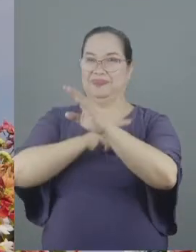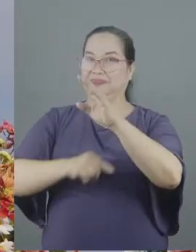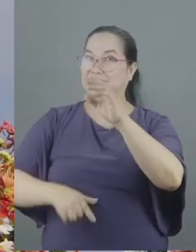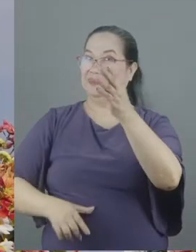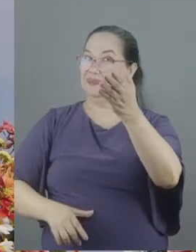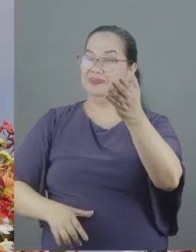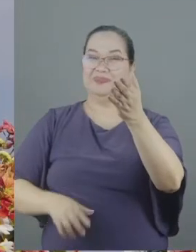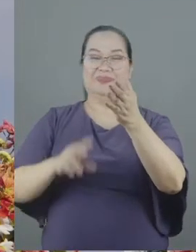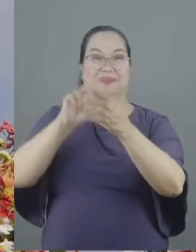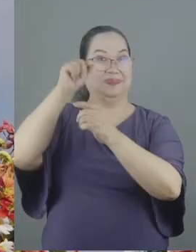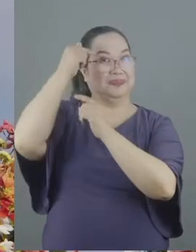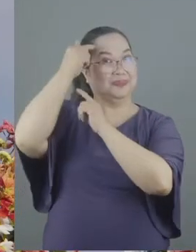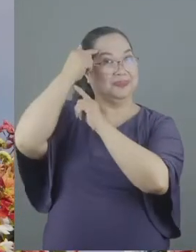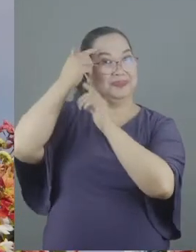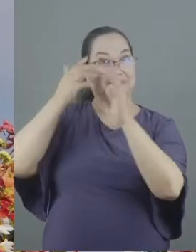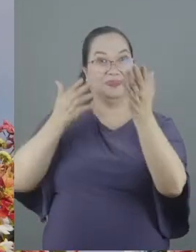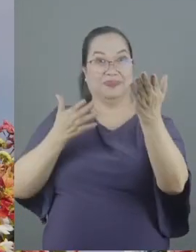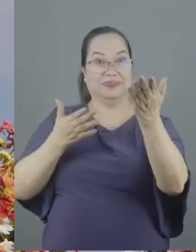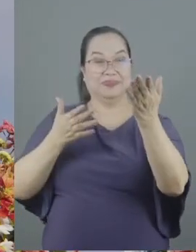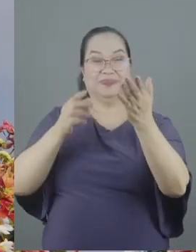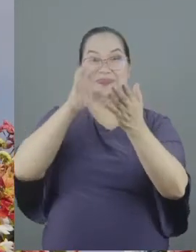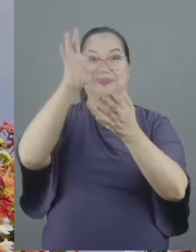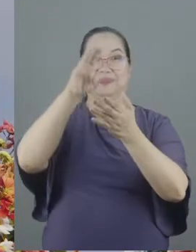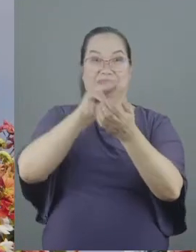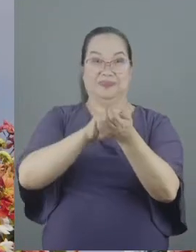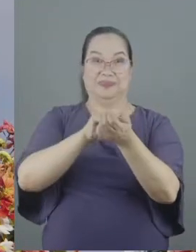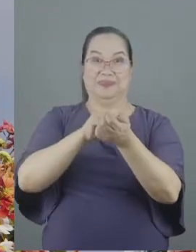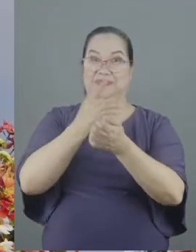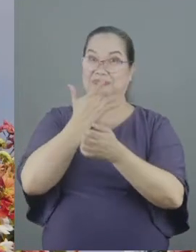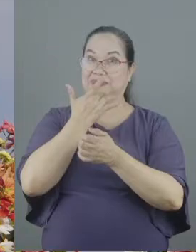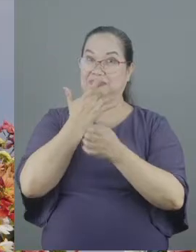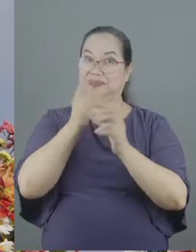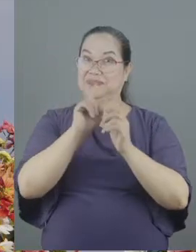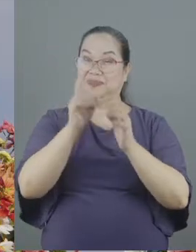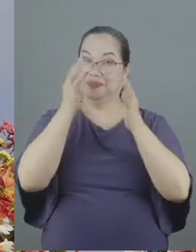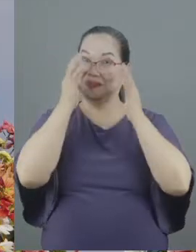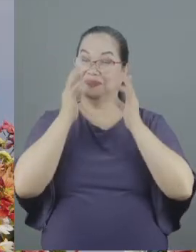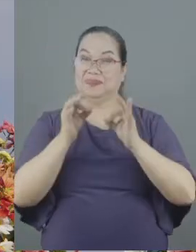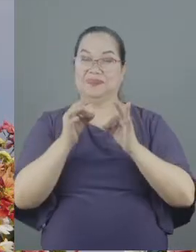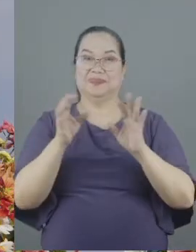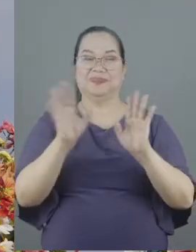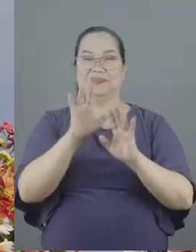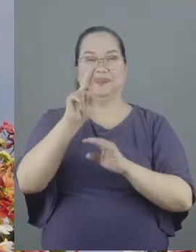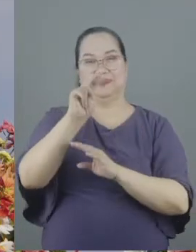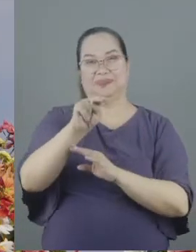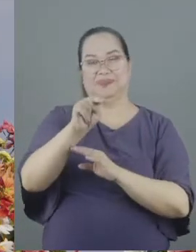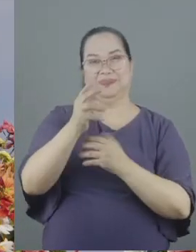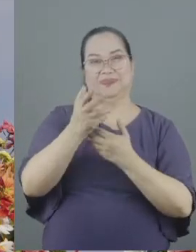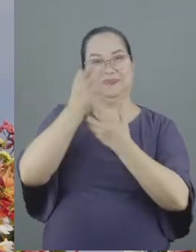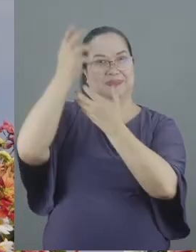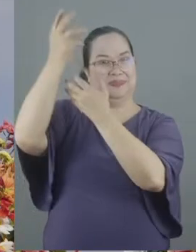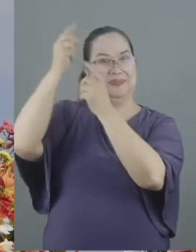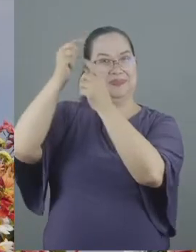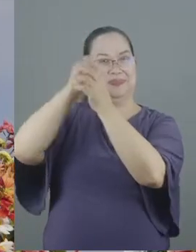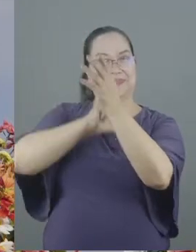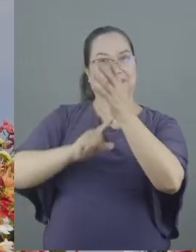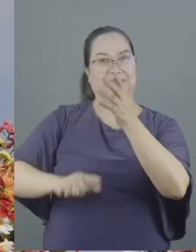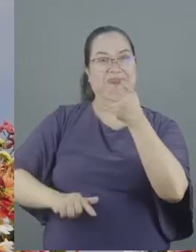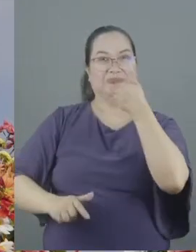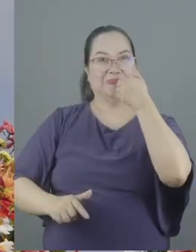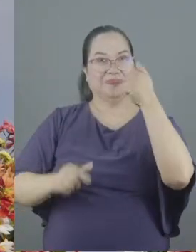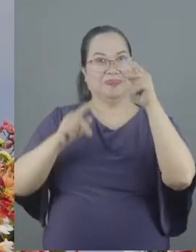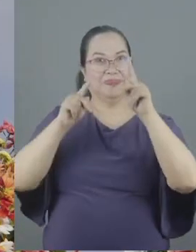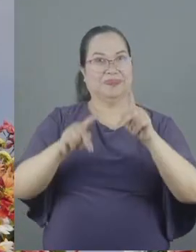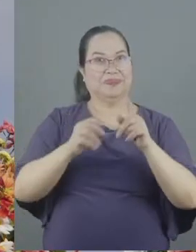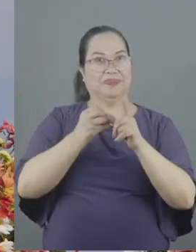your politics or your medical preferences they don't necessarily commend you to the Lord as a better person or